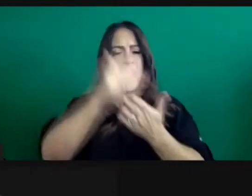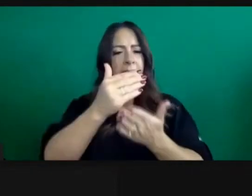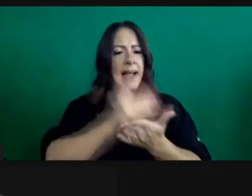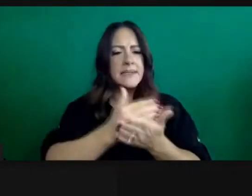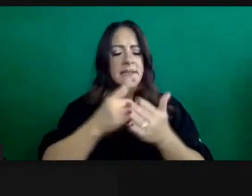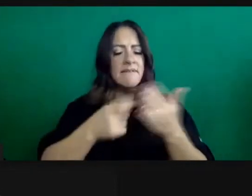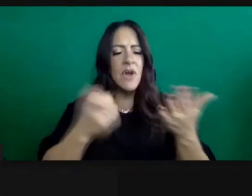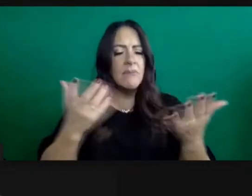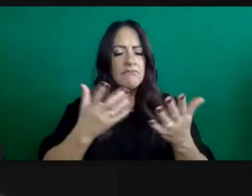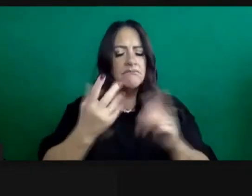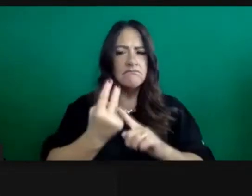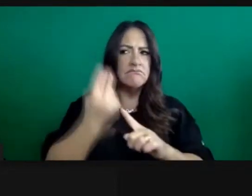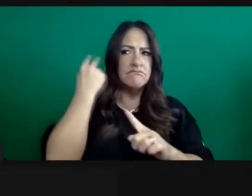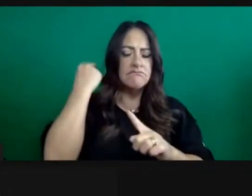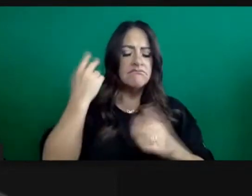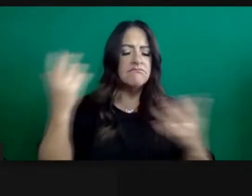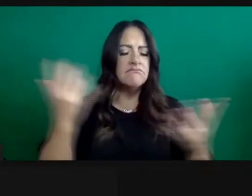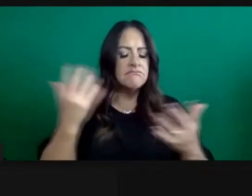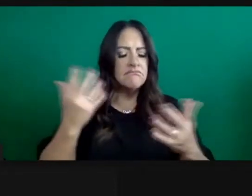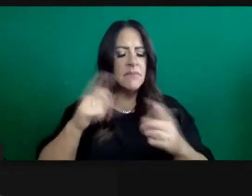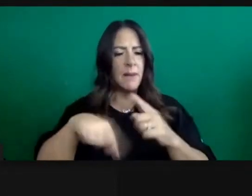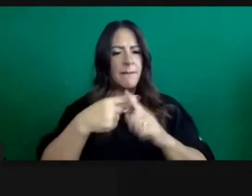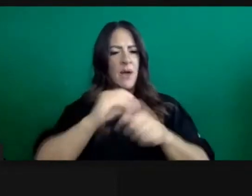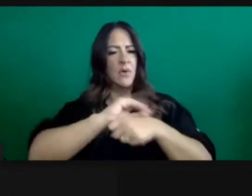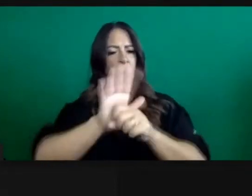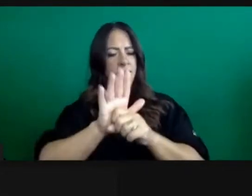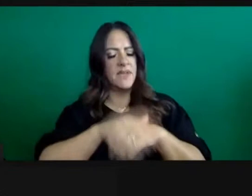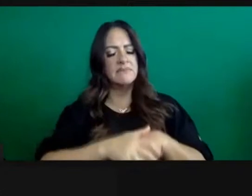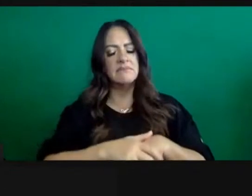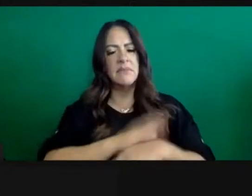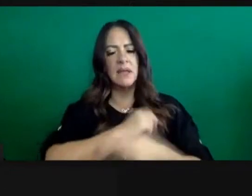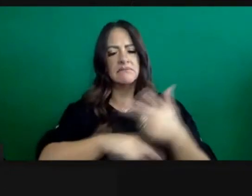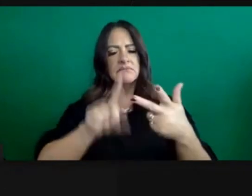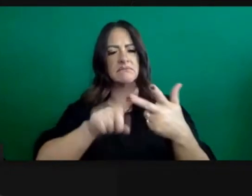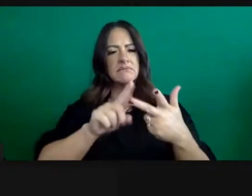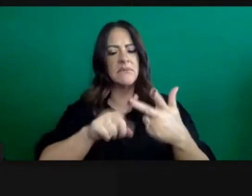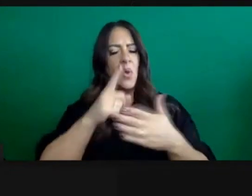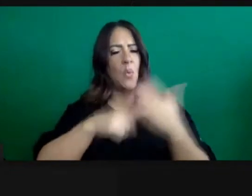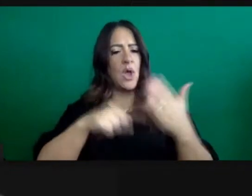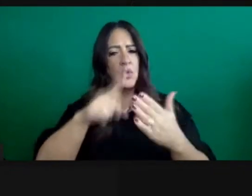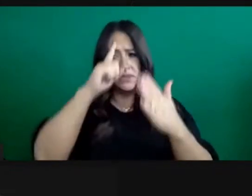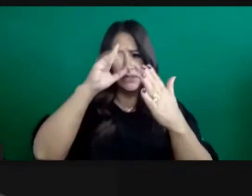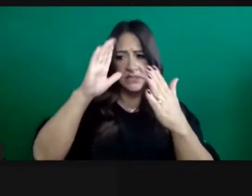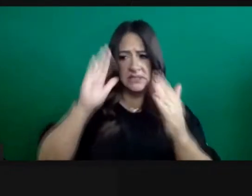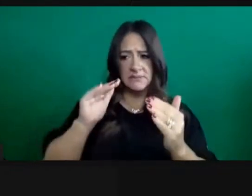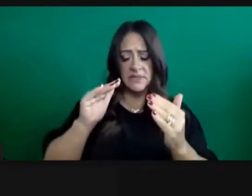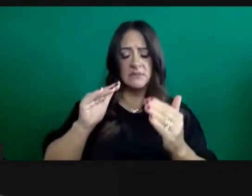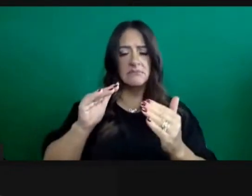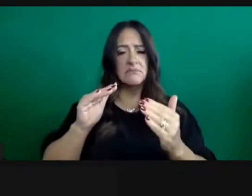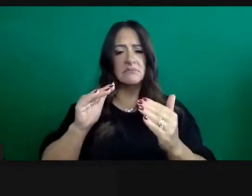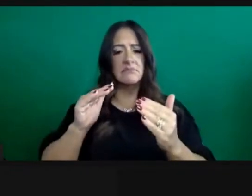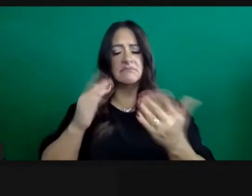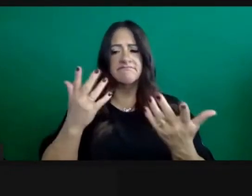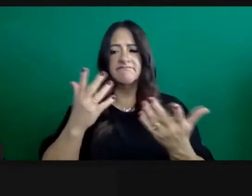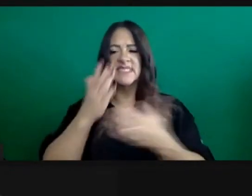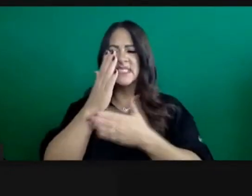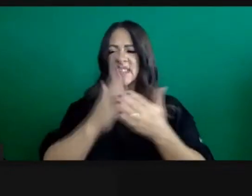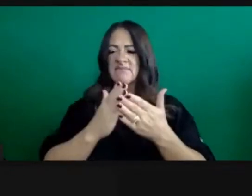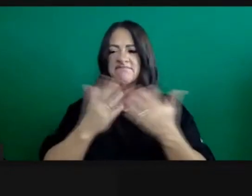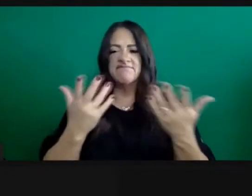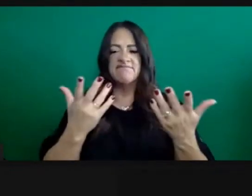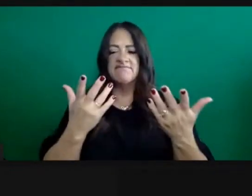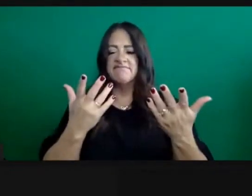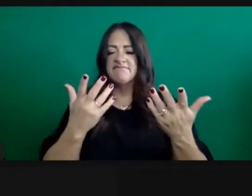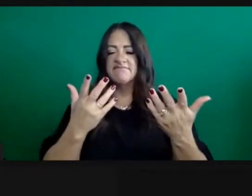and maybe were there things that the state didn't anticipate that was simply out of the control of public health